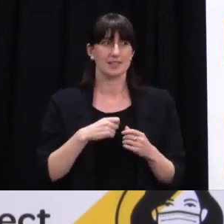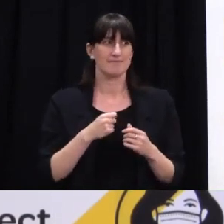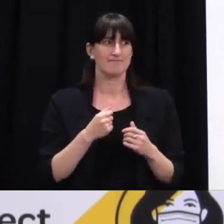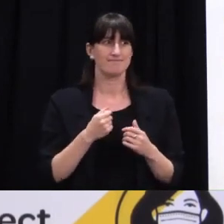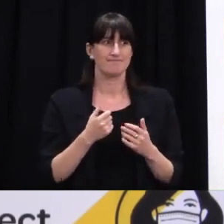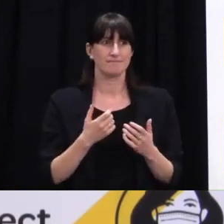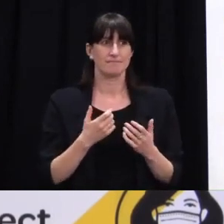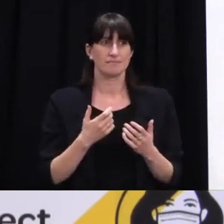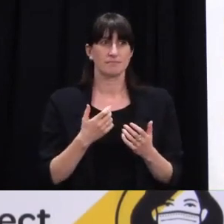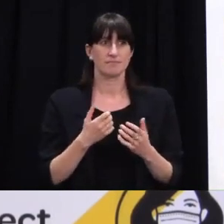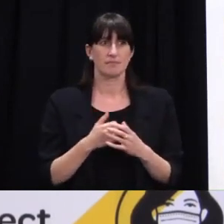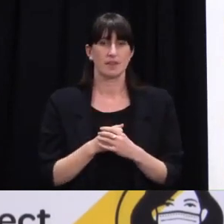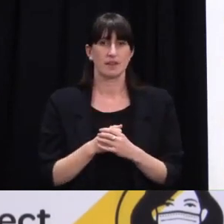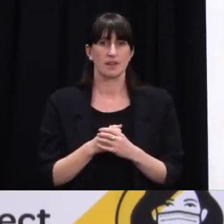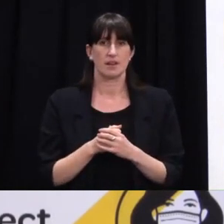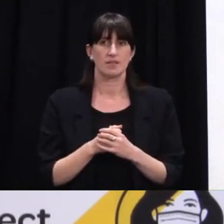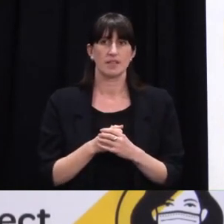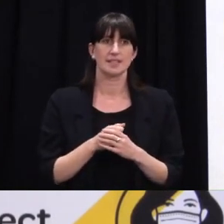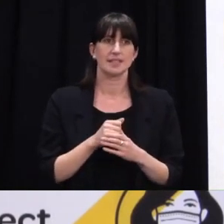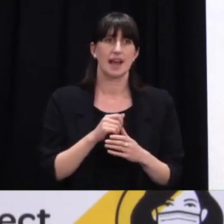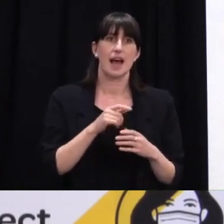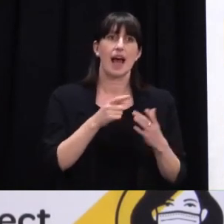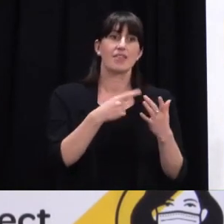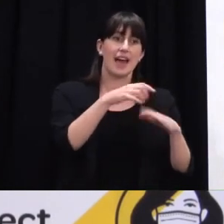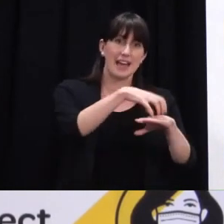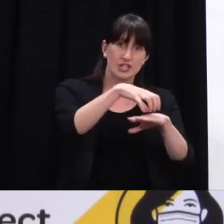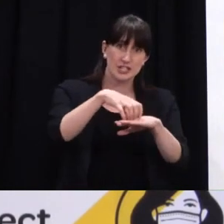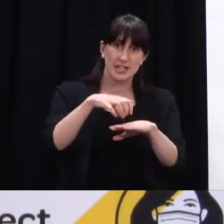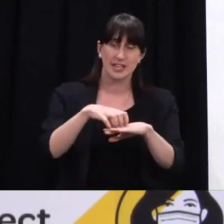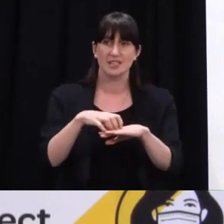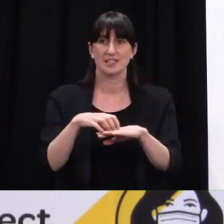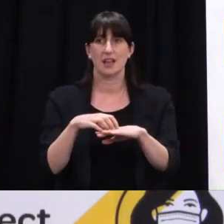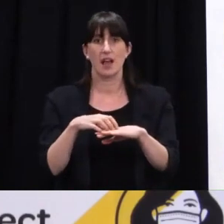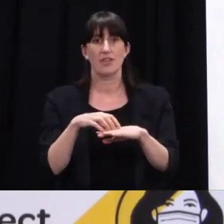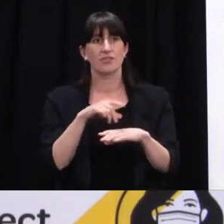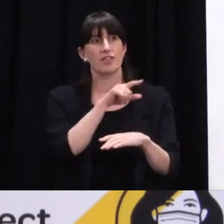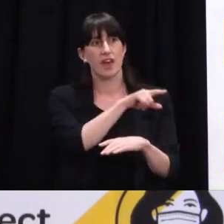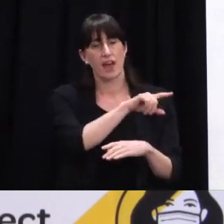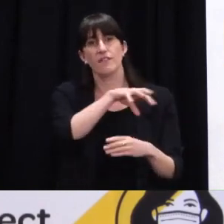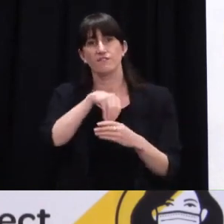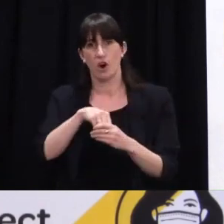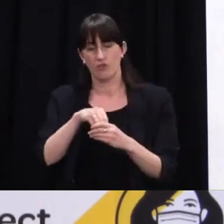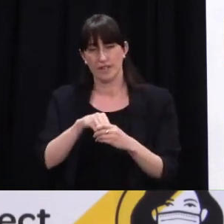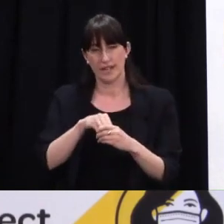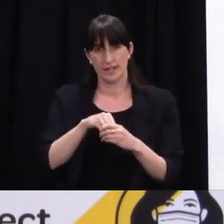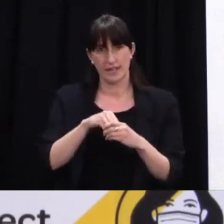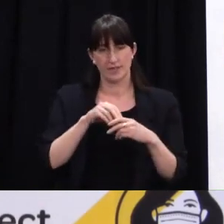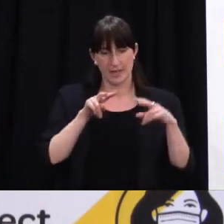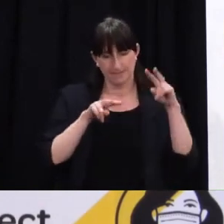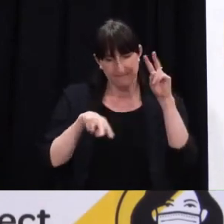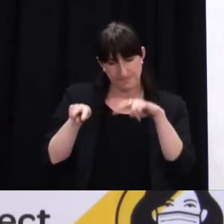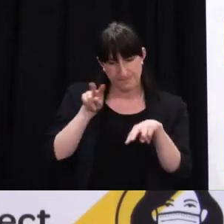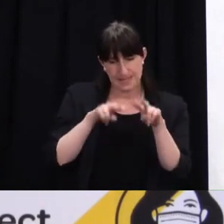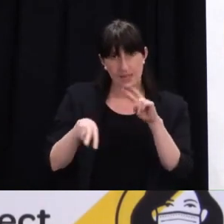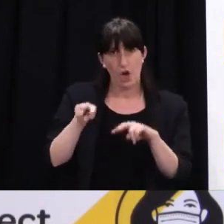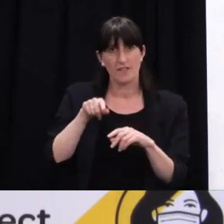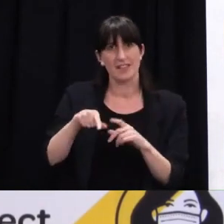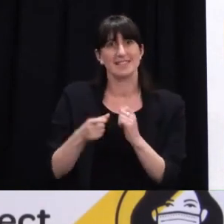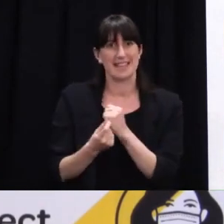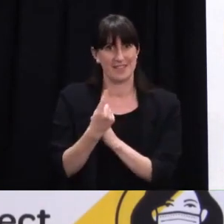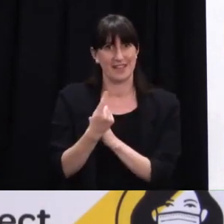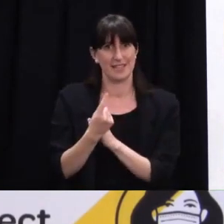or external entities that have the ability to inquire into this event and we haven't yet seen the way